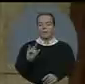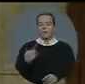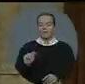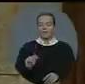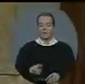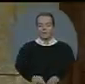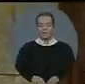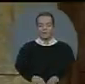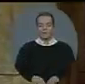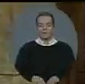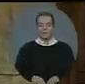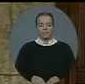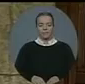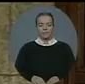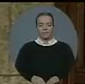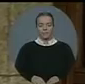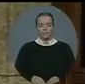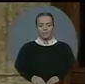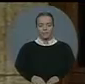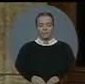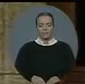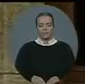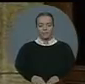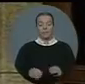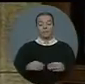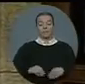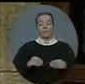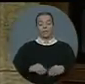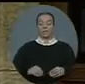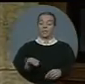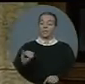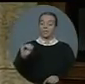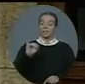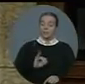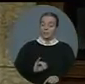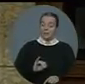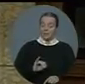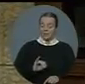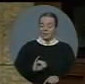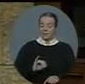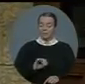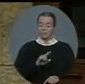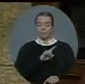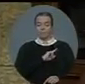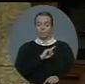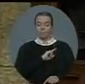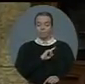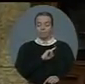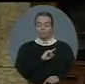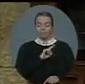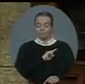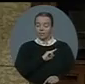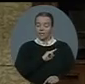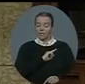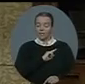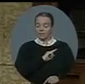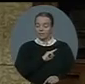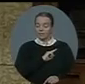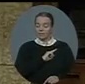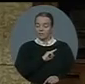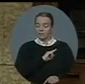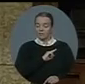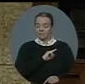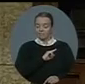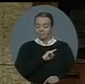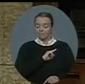The Minister of Immigration is so worried about the damaging, offensive, sweeping changes that is in